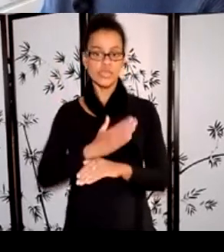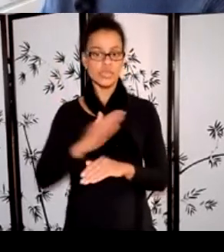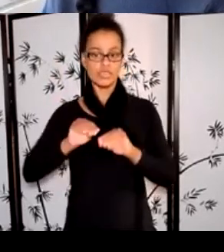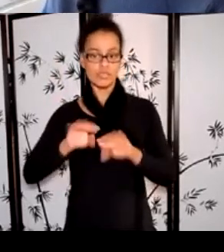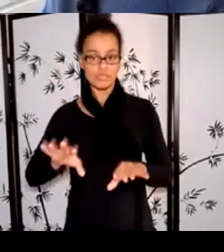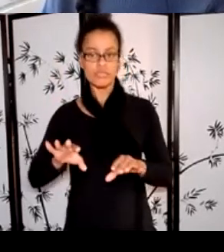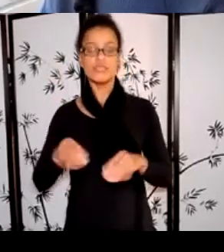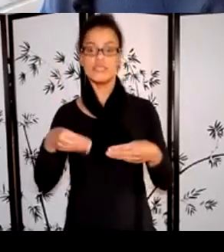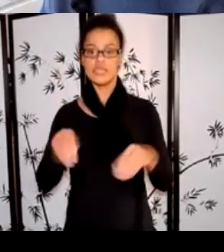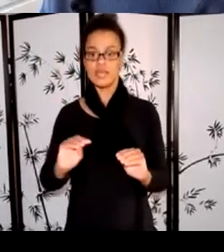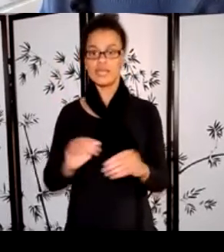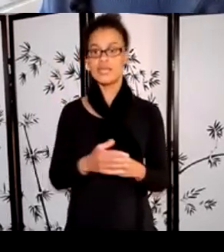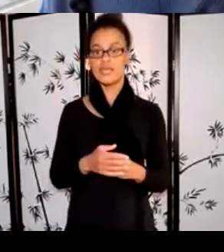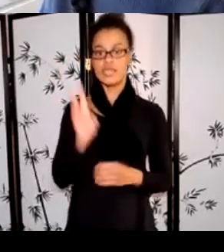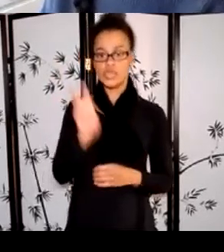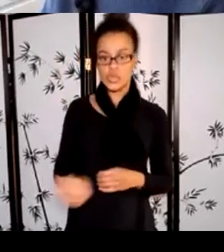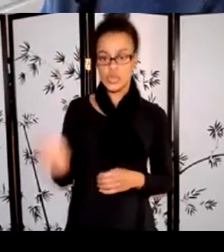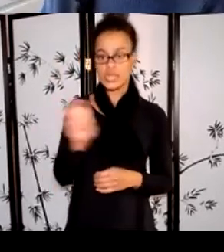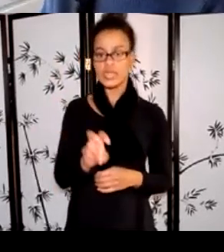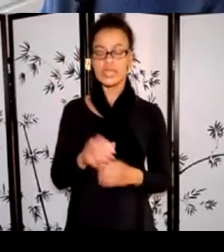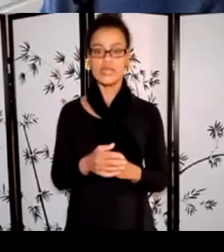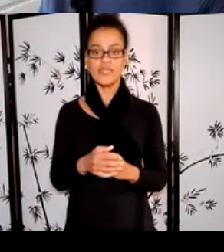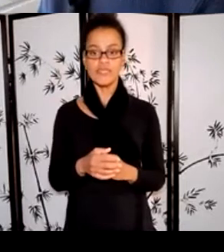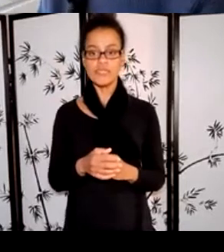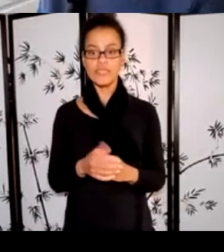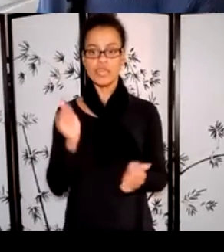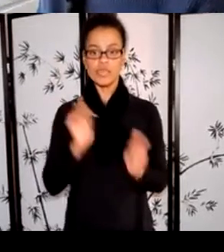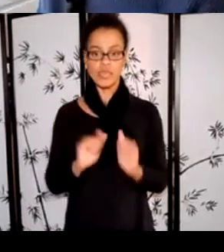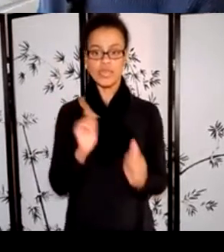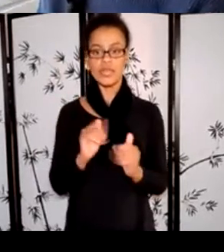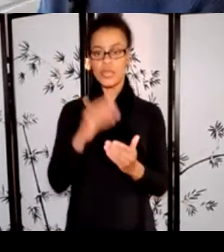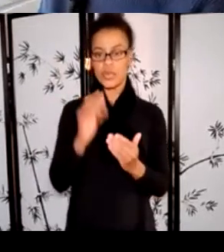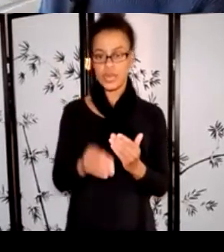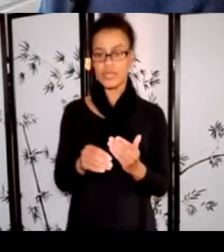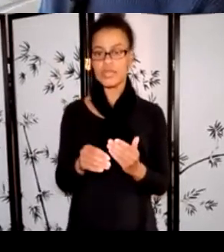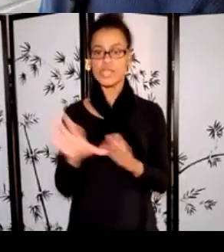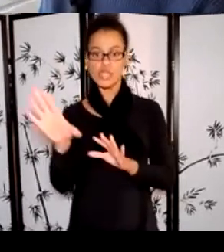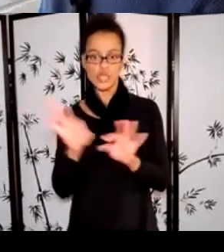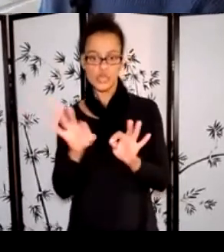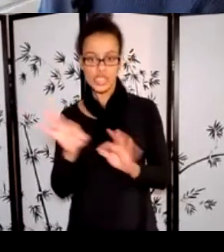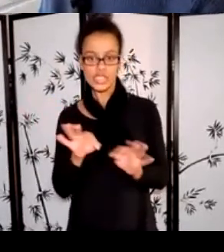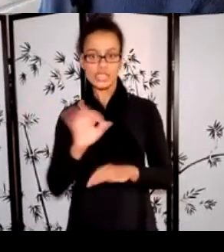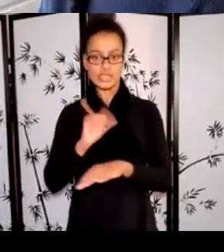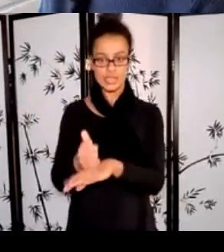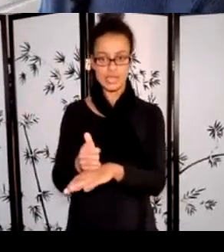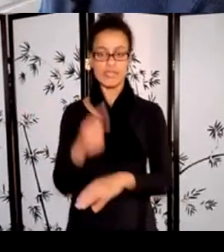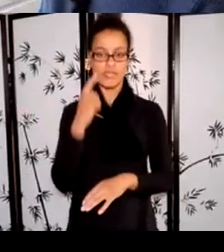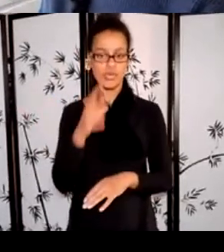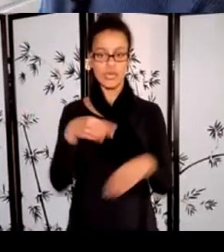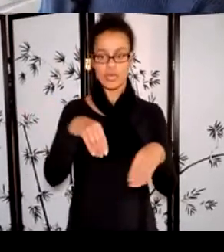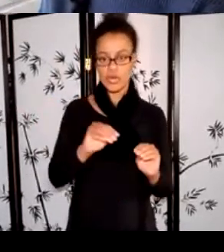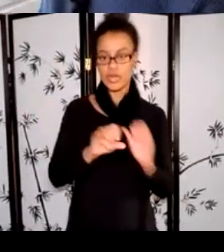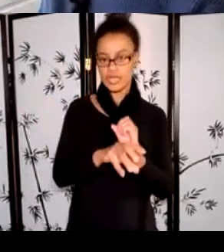programming, curation, publishing, distribution, dissemination, marketing, or selling.